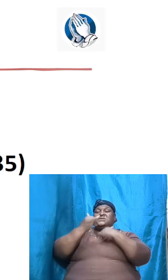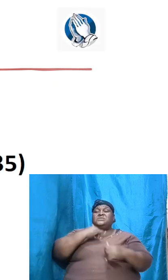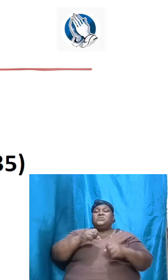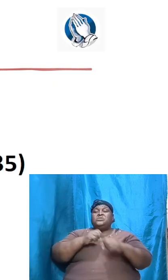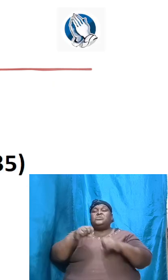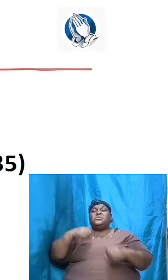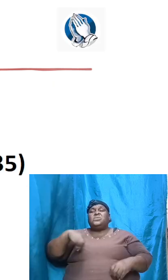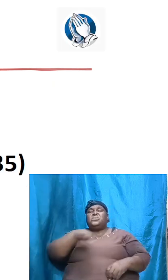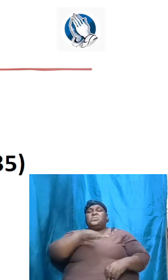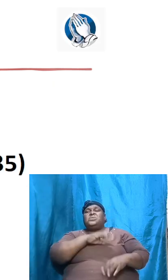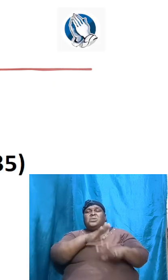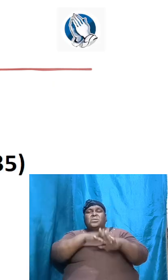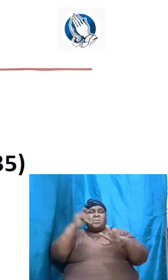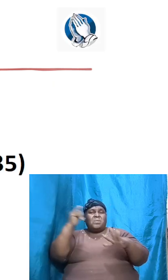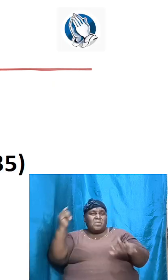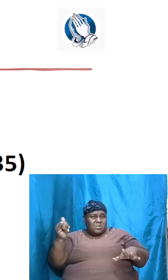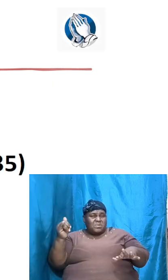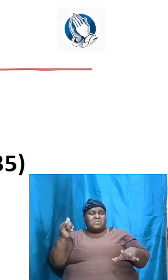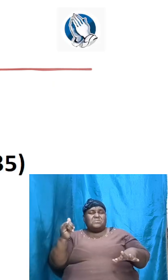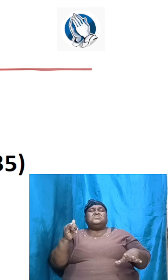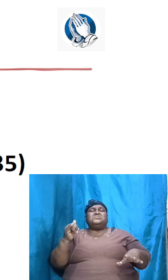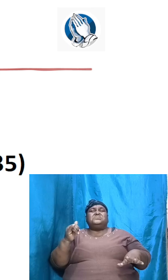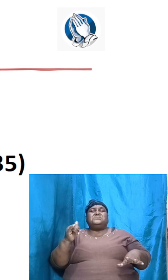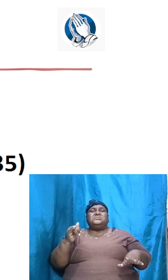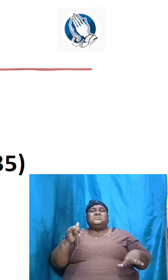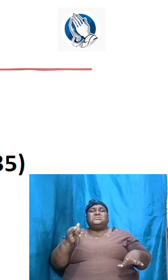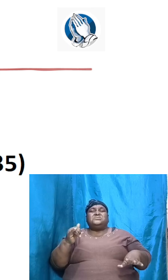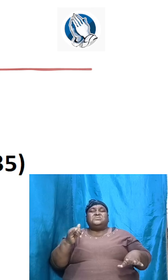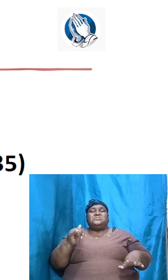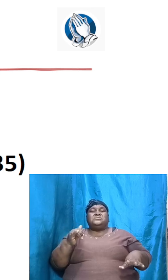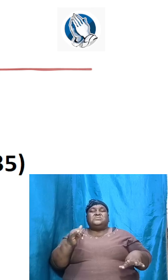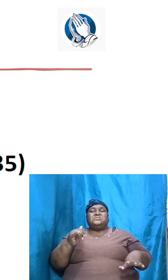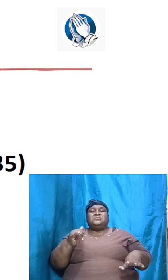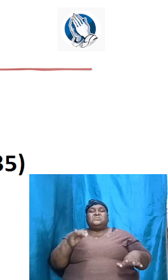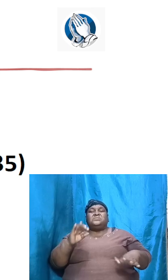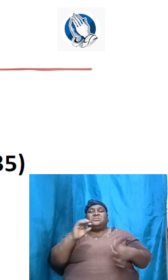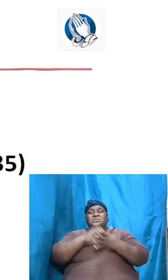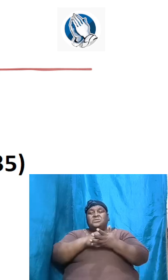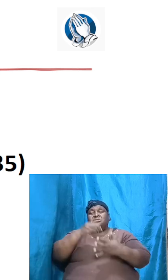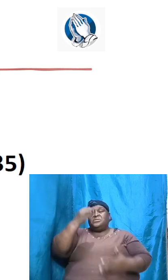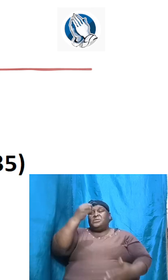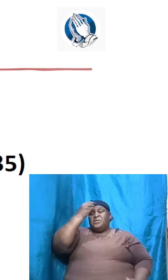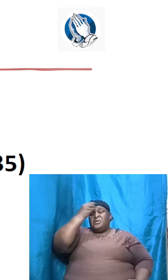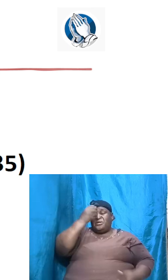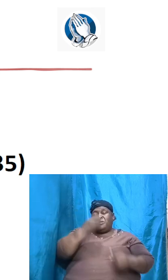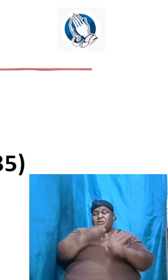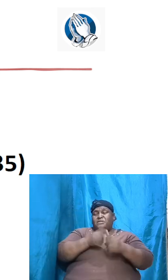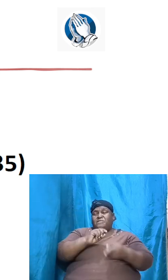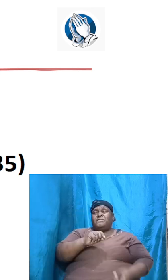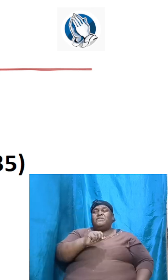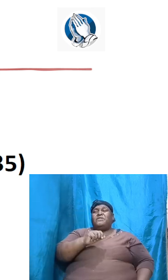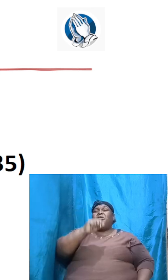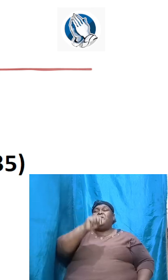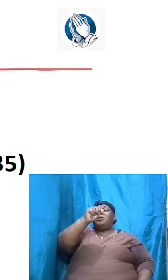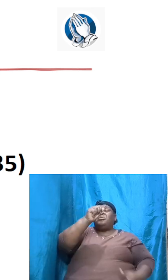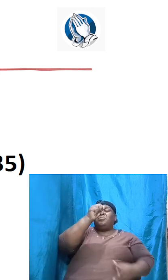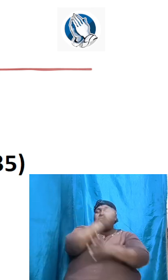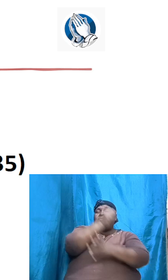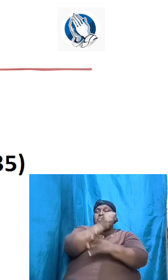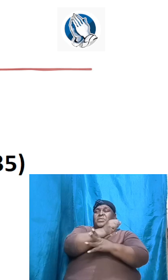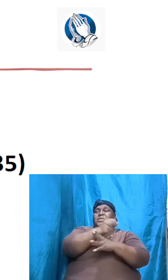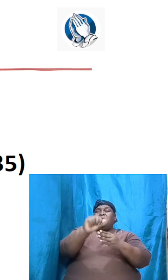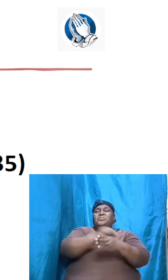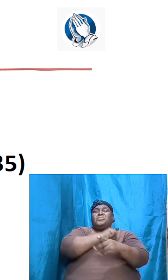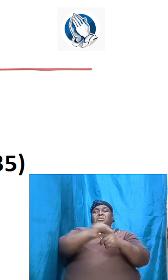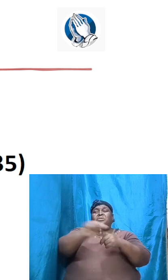we are called upon to learn from Abraham and to practice